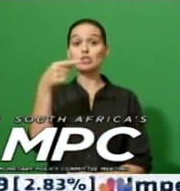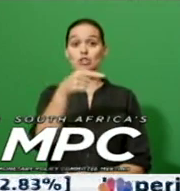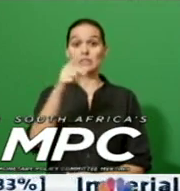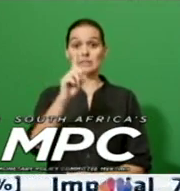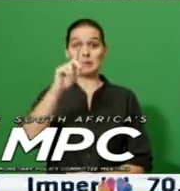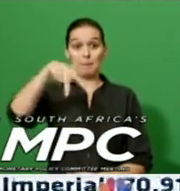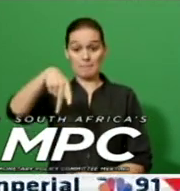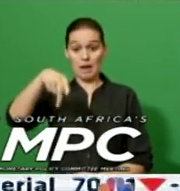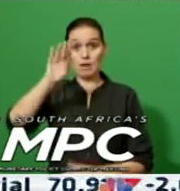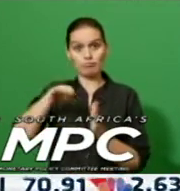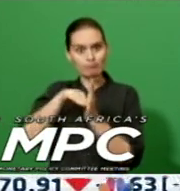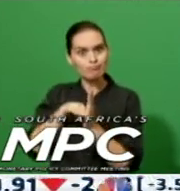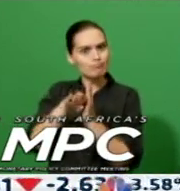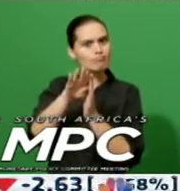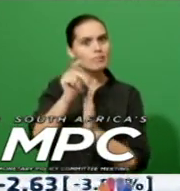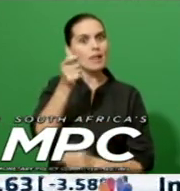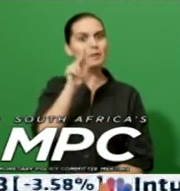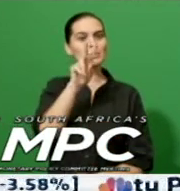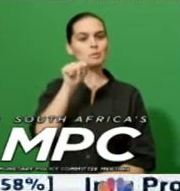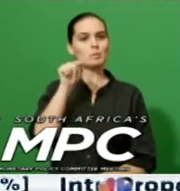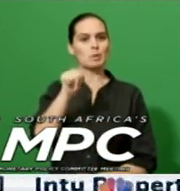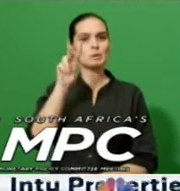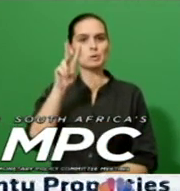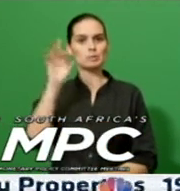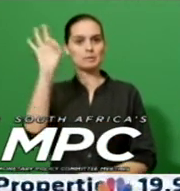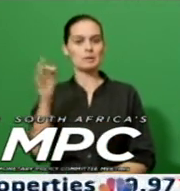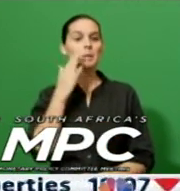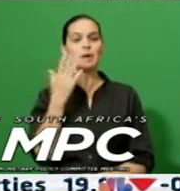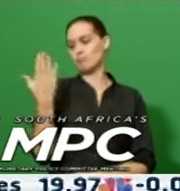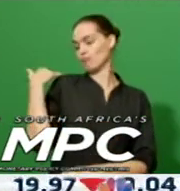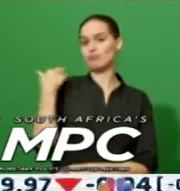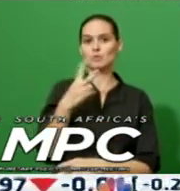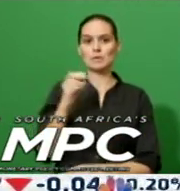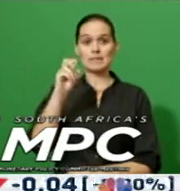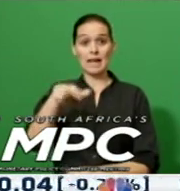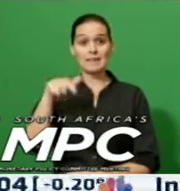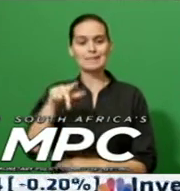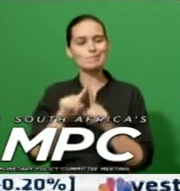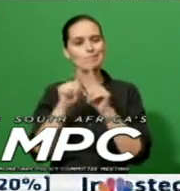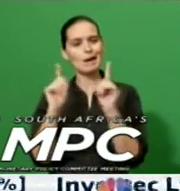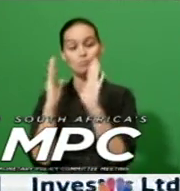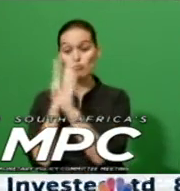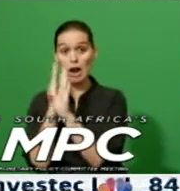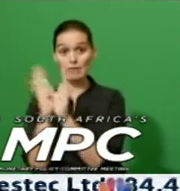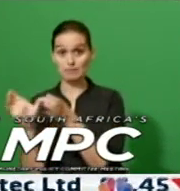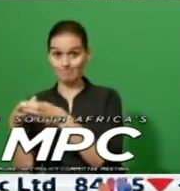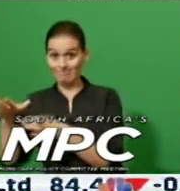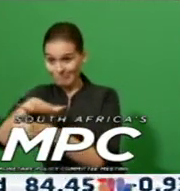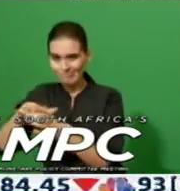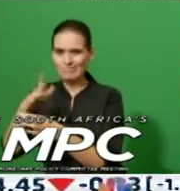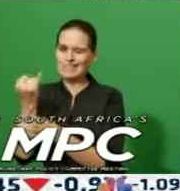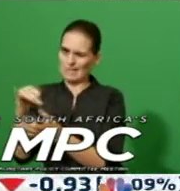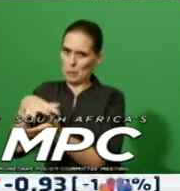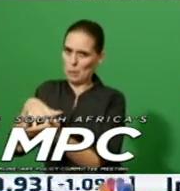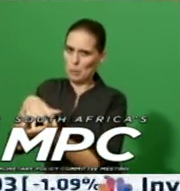the third quarter of 2018, private sector fixed investments remains weak, and production in key sectors is